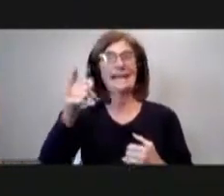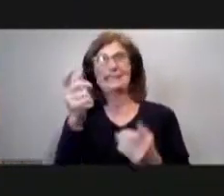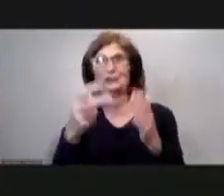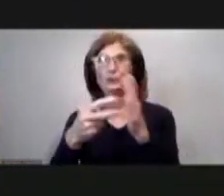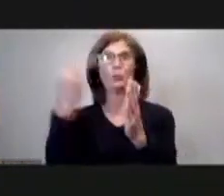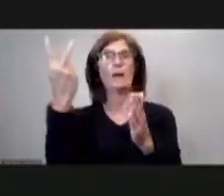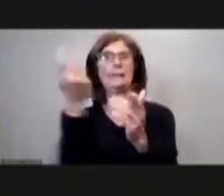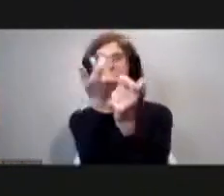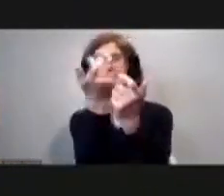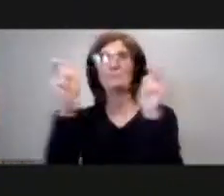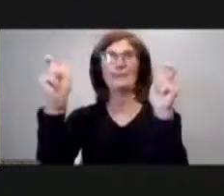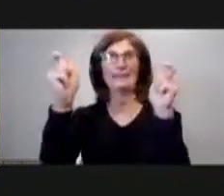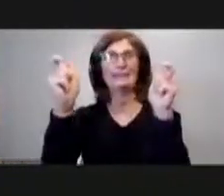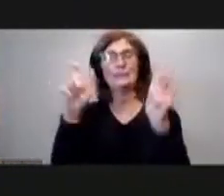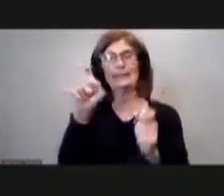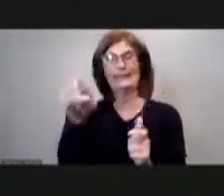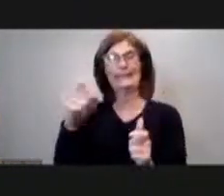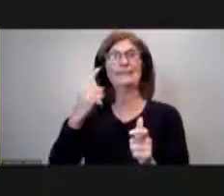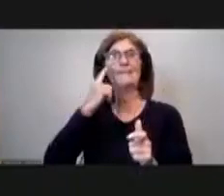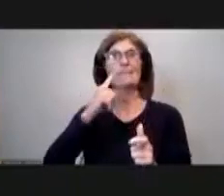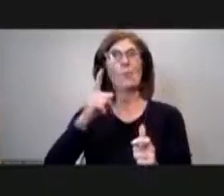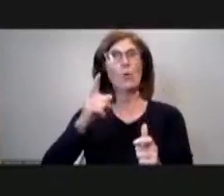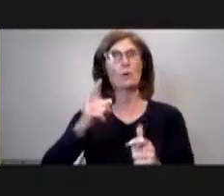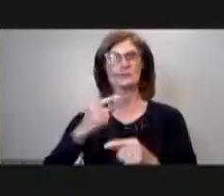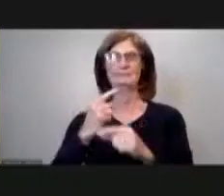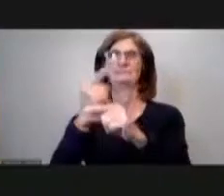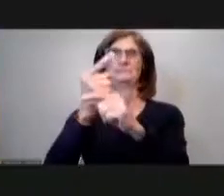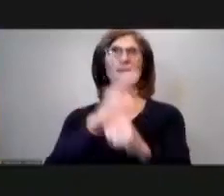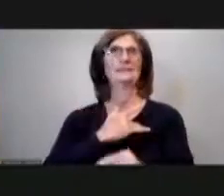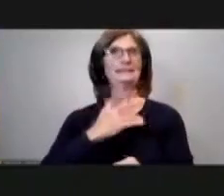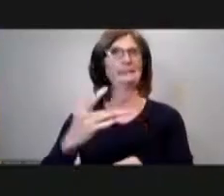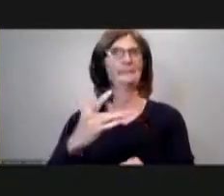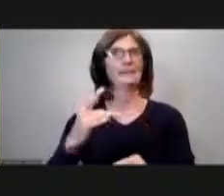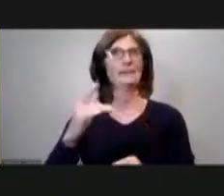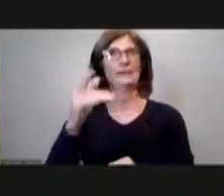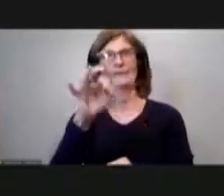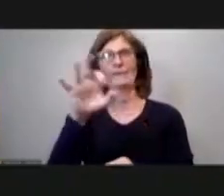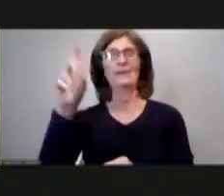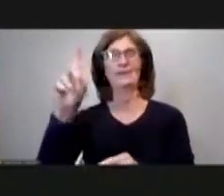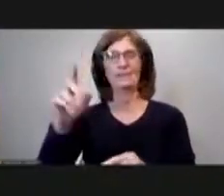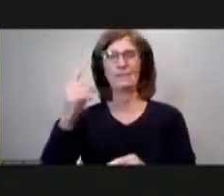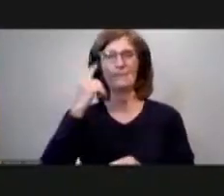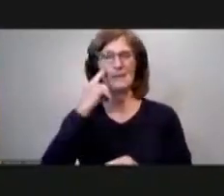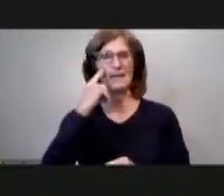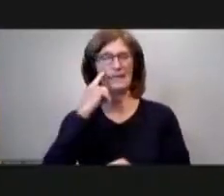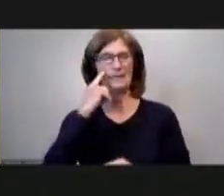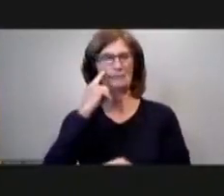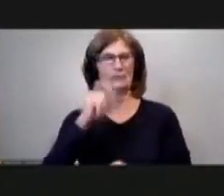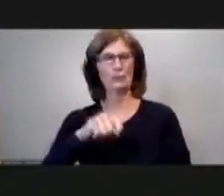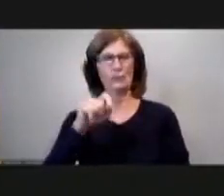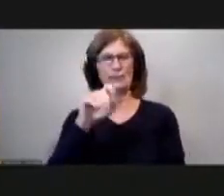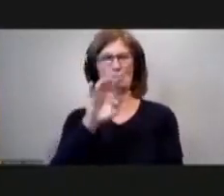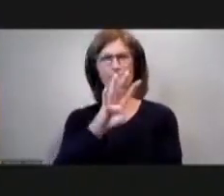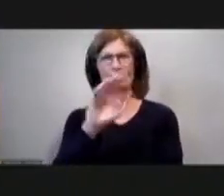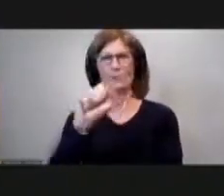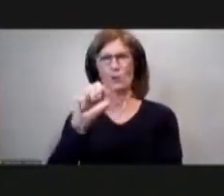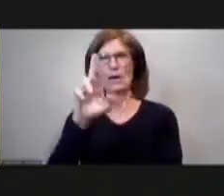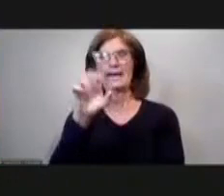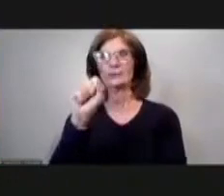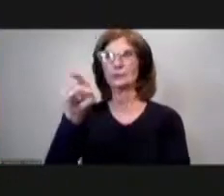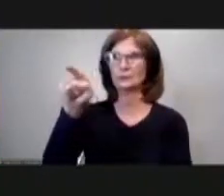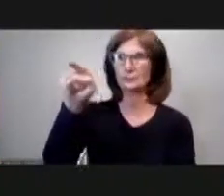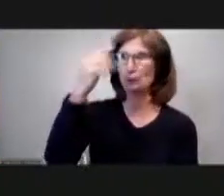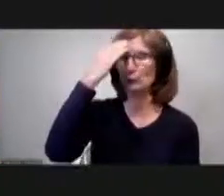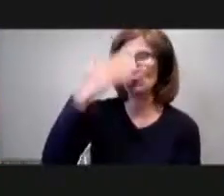we would need to create an athletic um rectangular field that would give you about four acres maybe georgia hornstein knows better than i